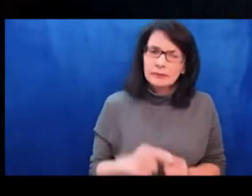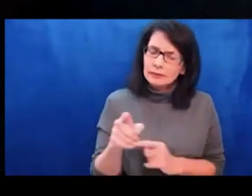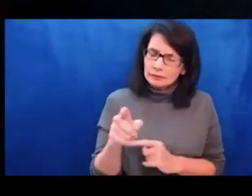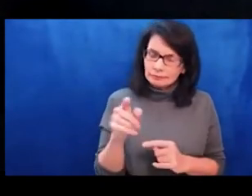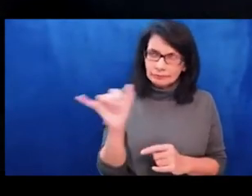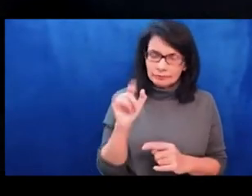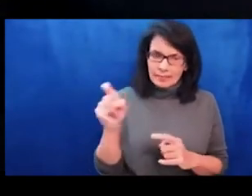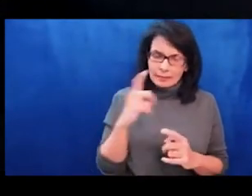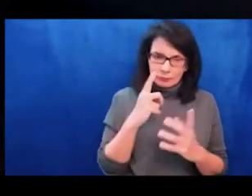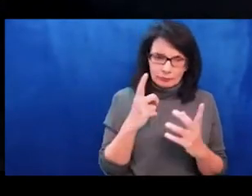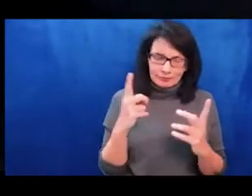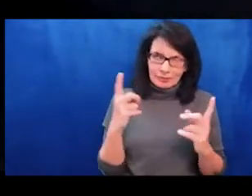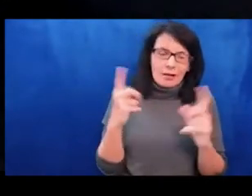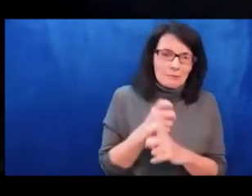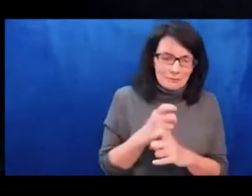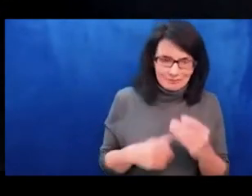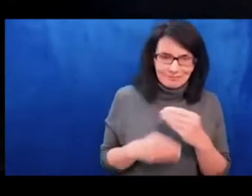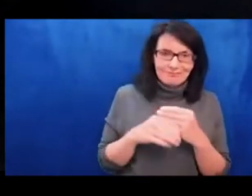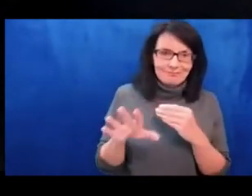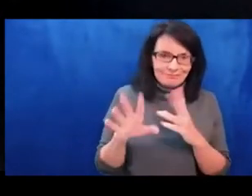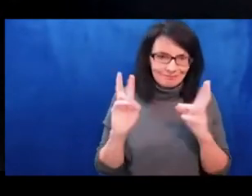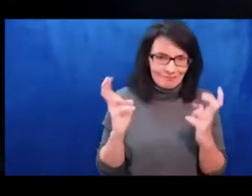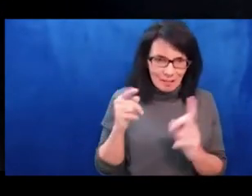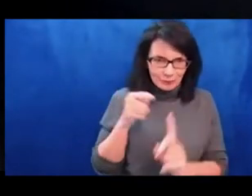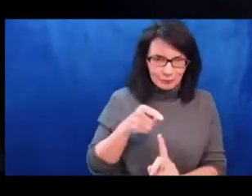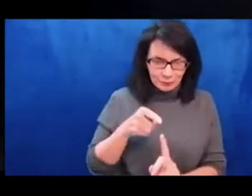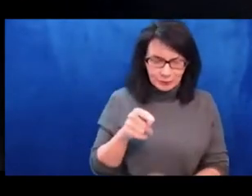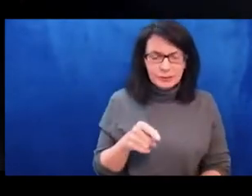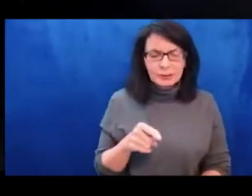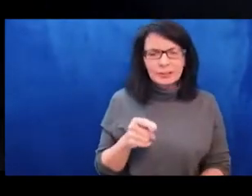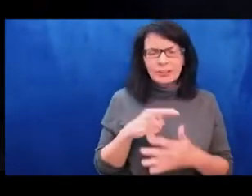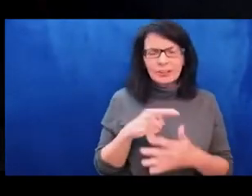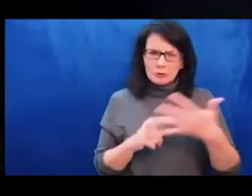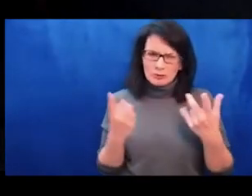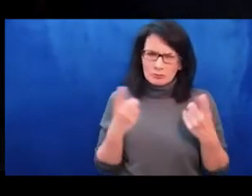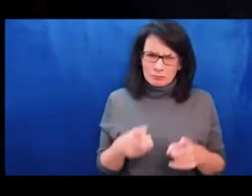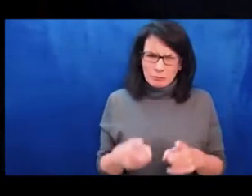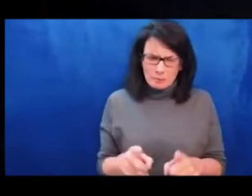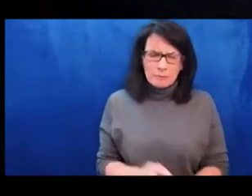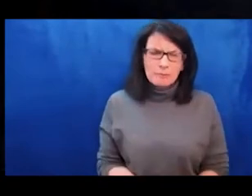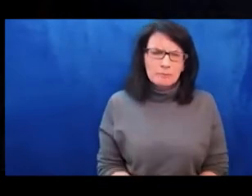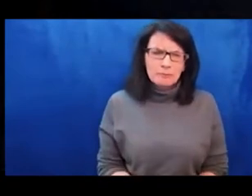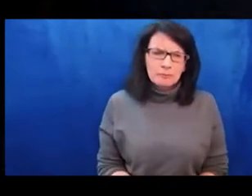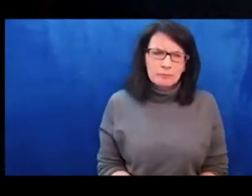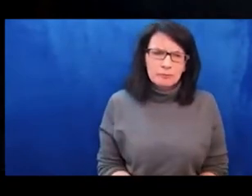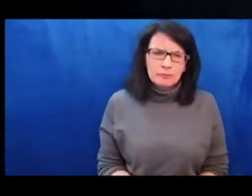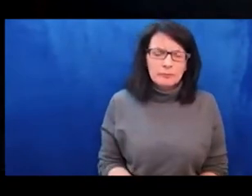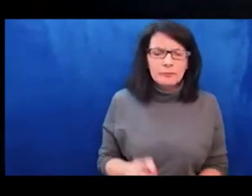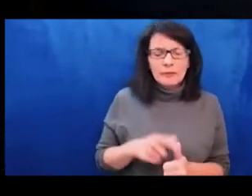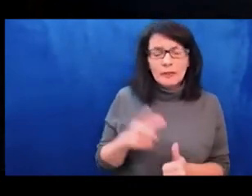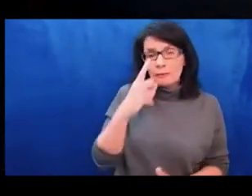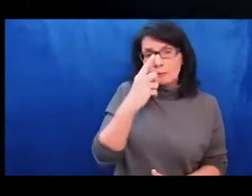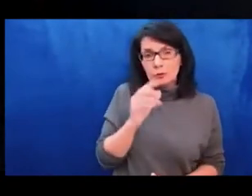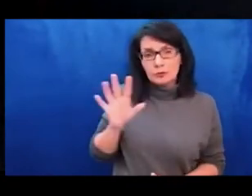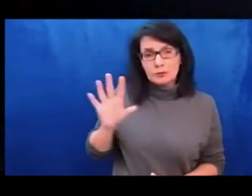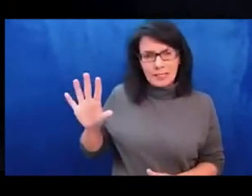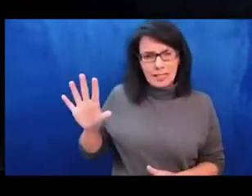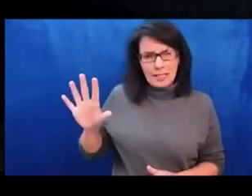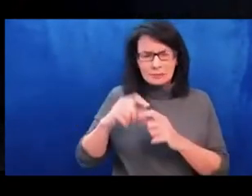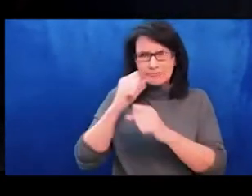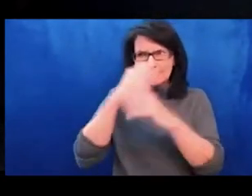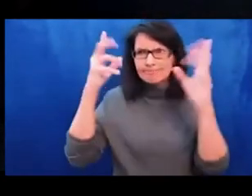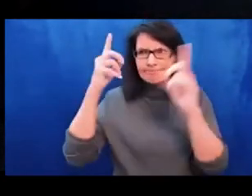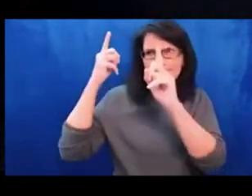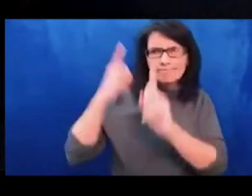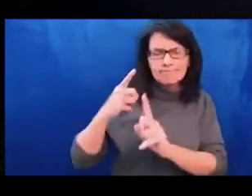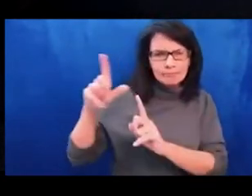I'll start with one is, can you speak a little bit to how racism is playing a part in Russia's narrative about the invasion? I